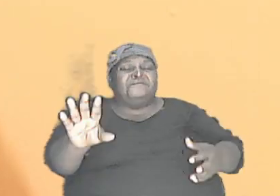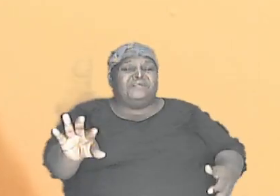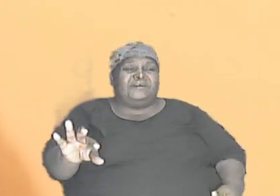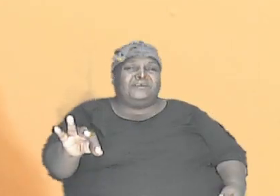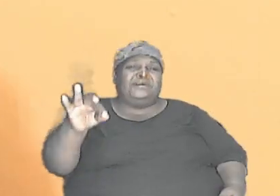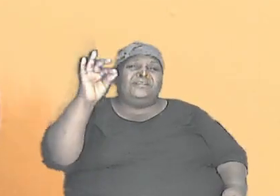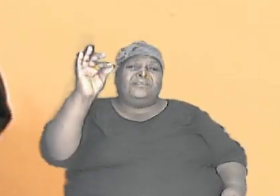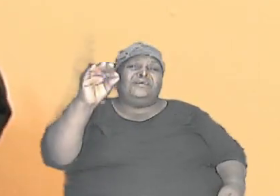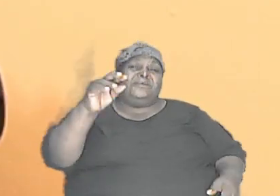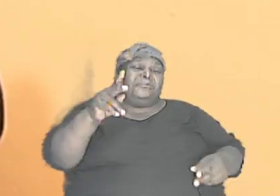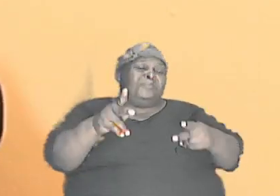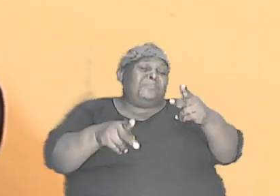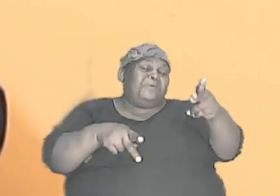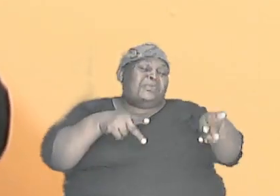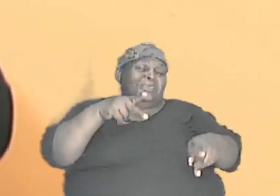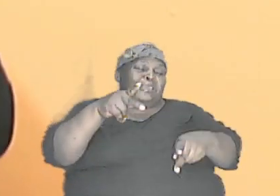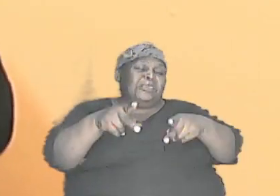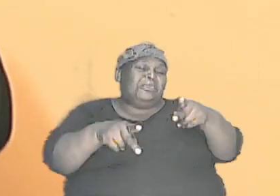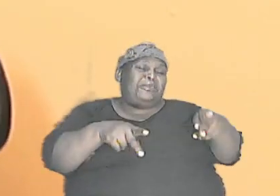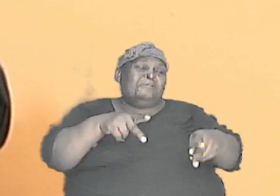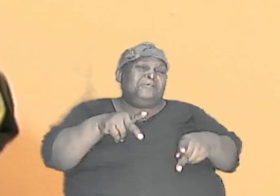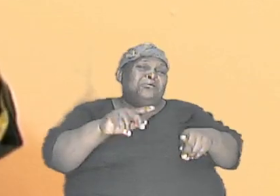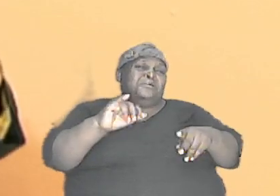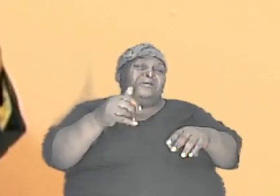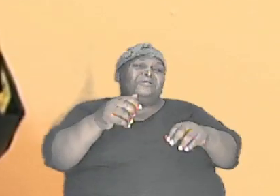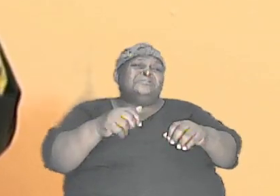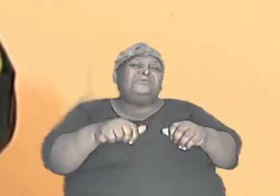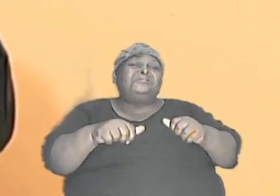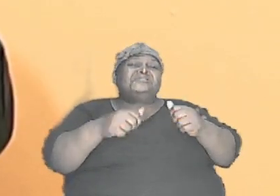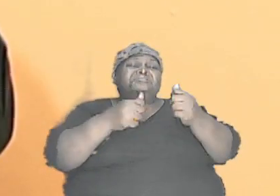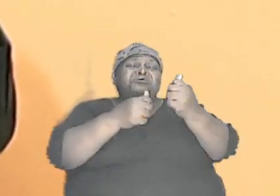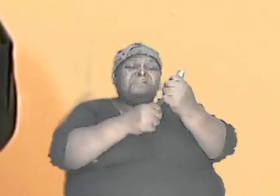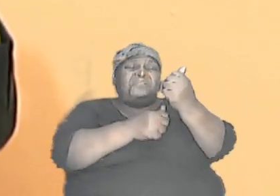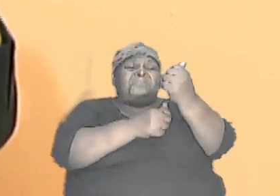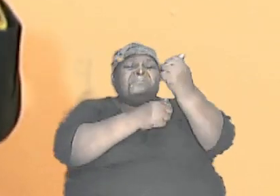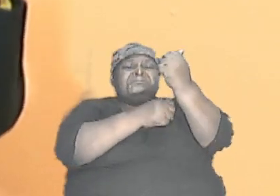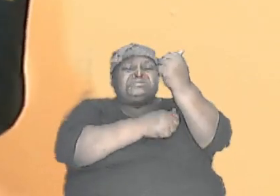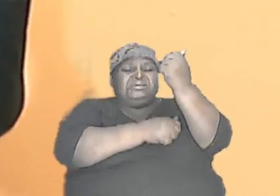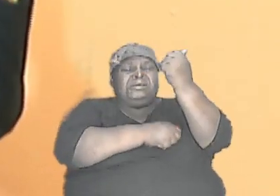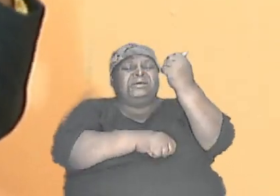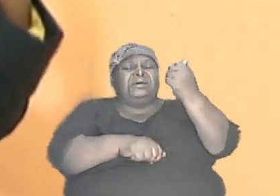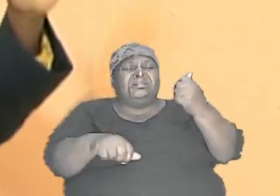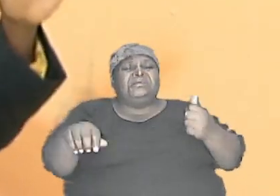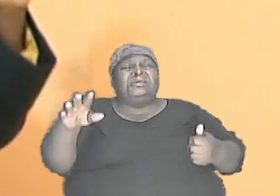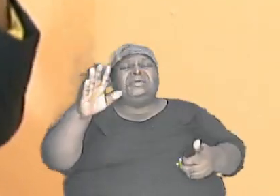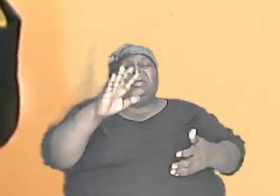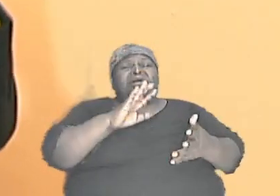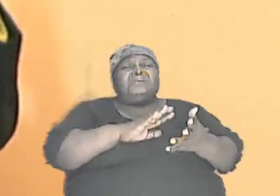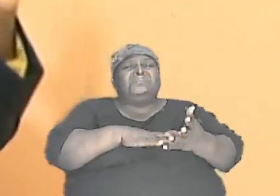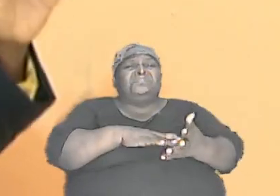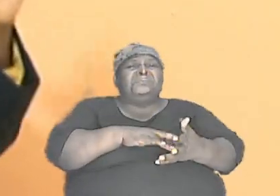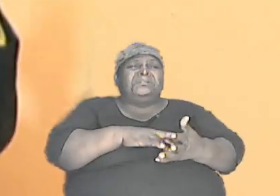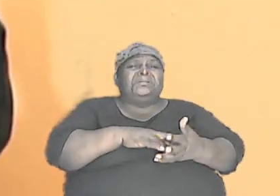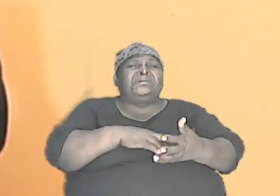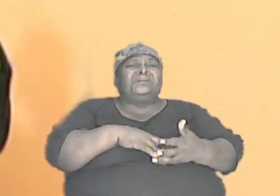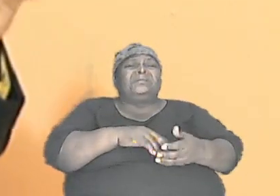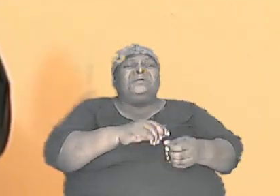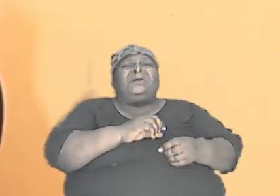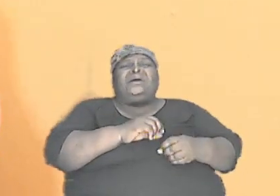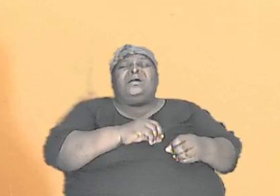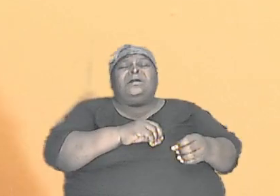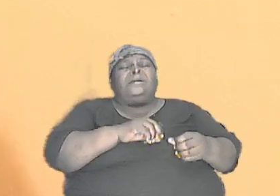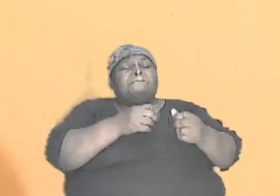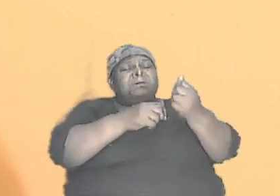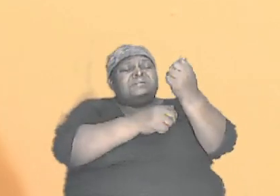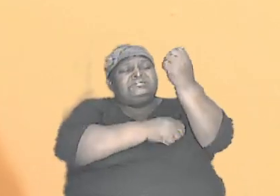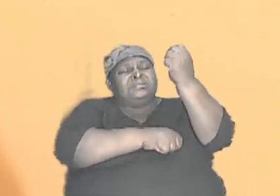folks just moving and weakening and moving and ultimately walk away